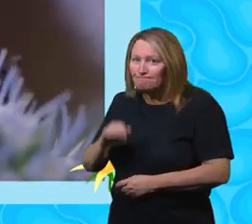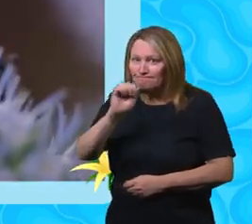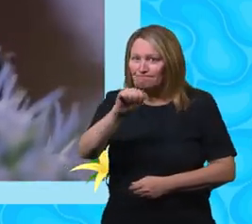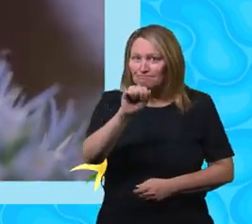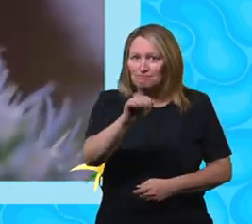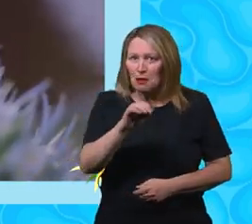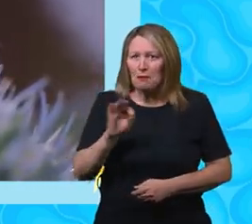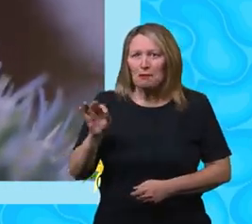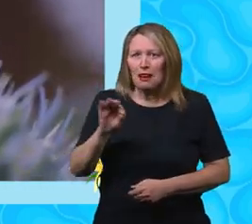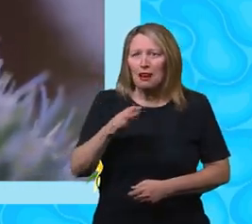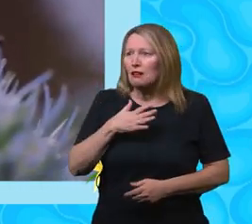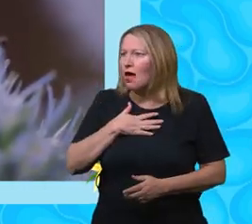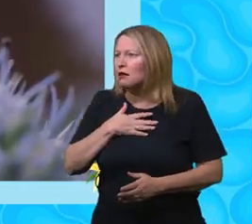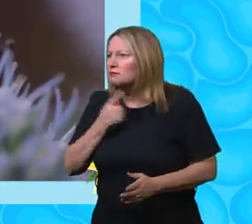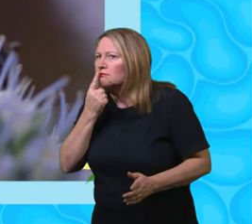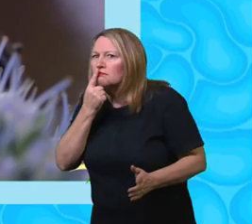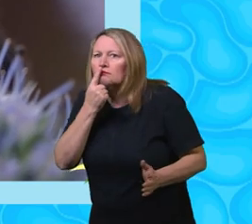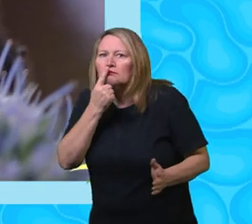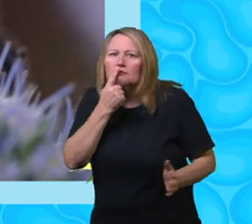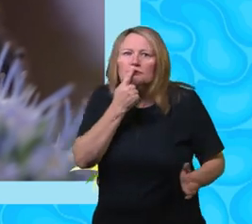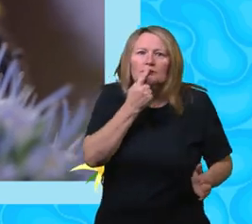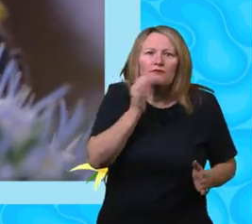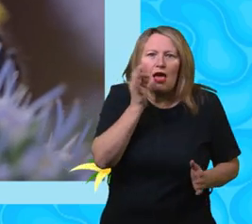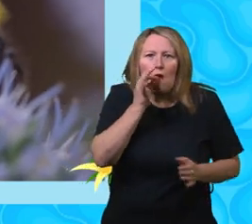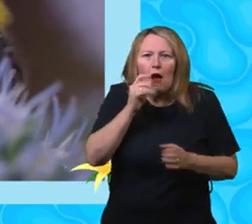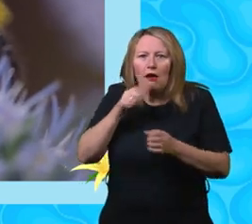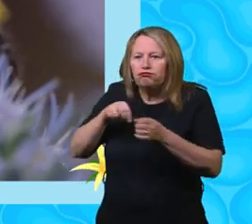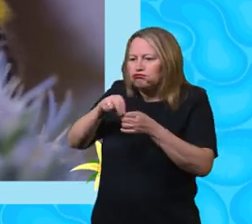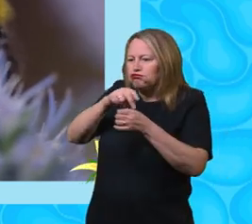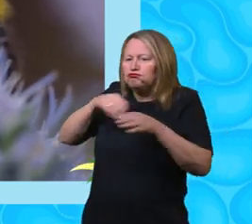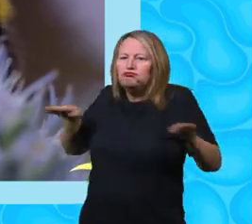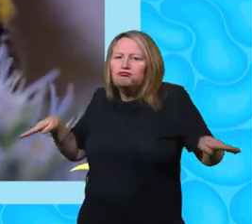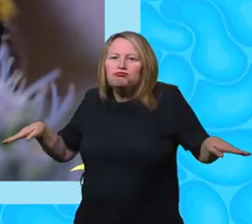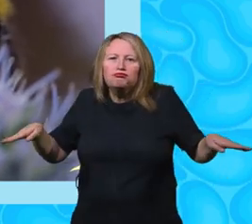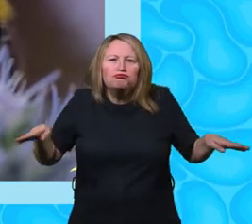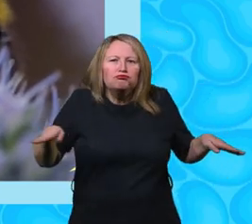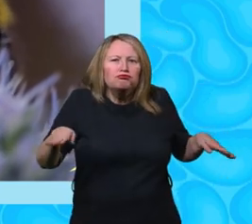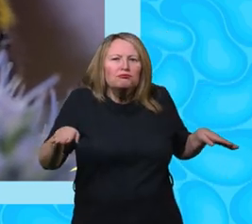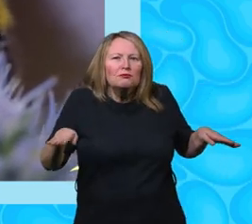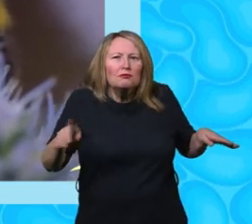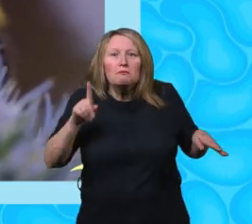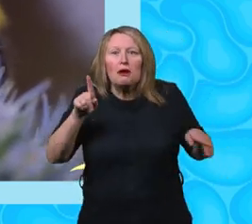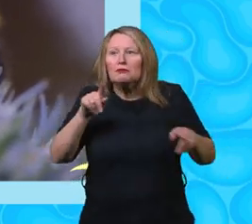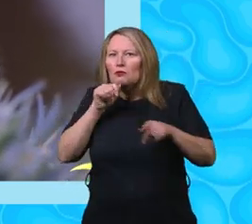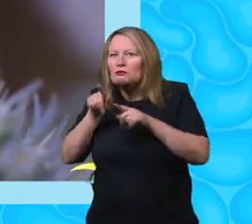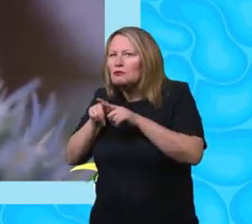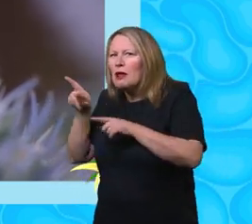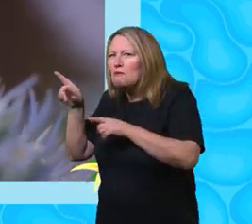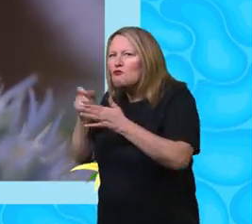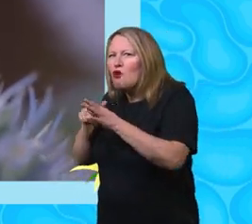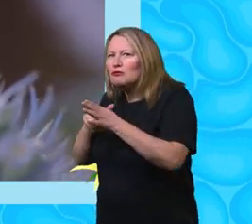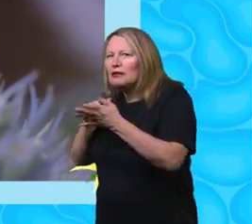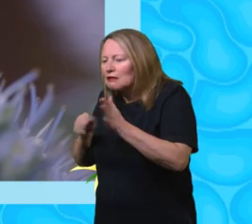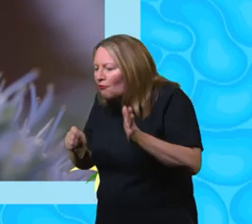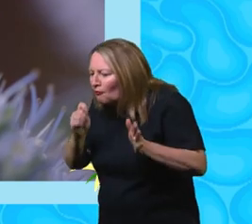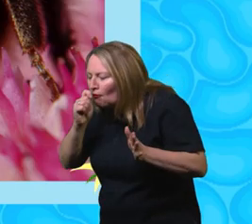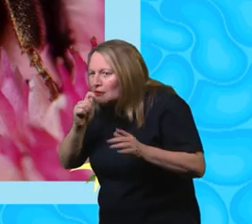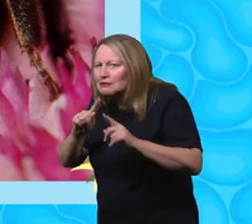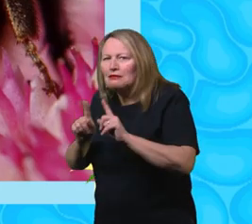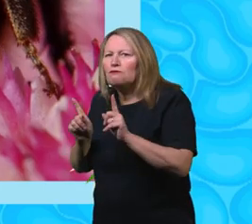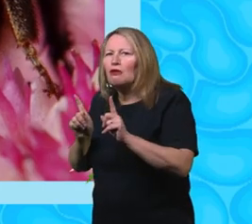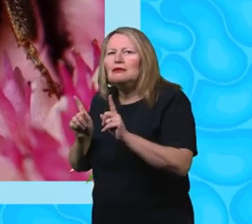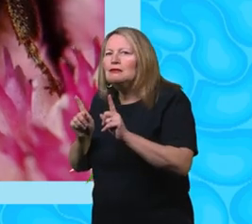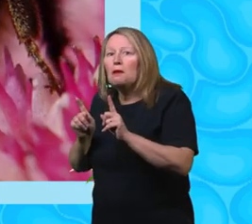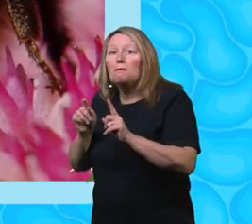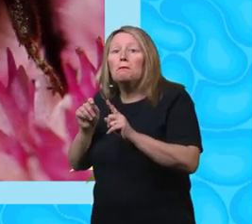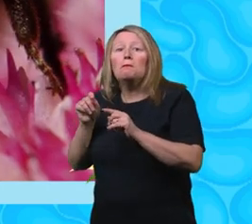Yes, bumble bees do smell the flowers when they're flying around, but not the same way that Rory and Sandy did. Bumble bees don't have